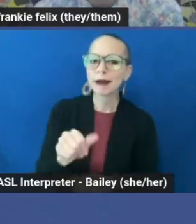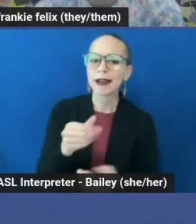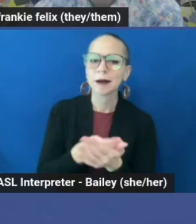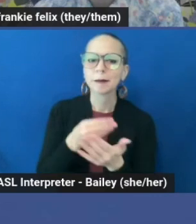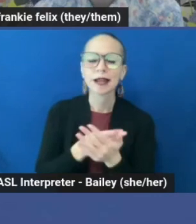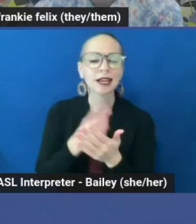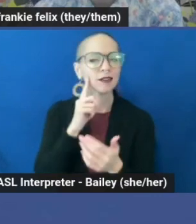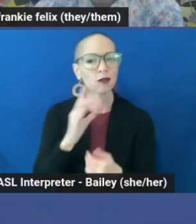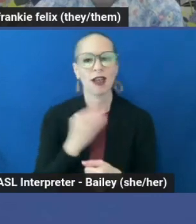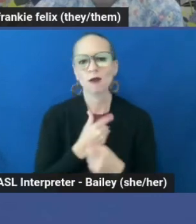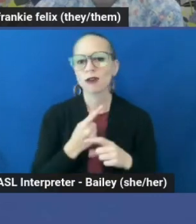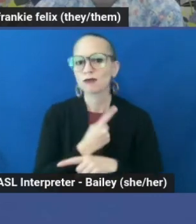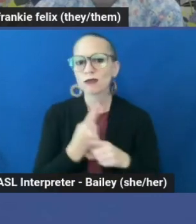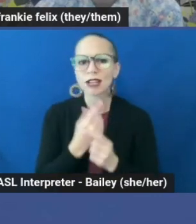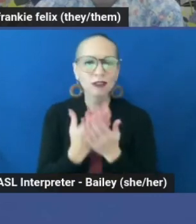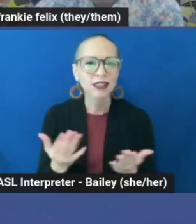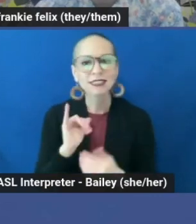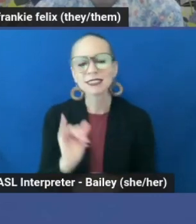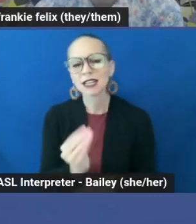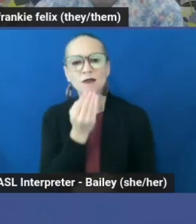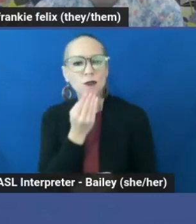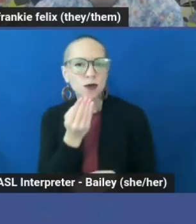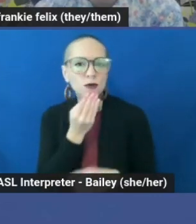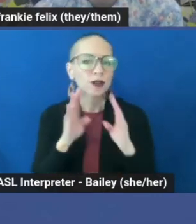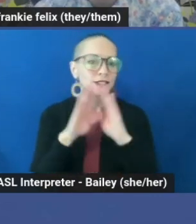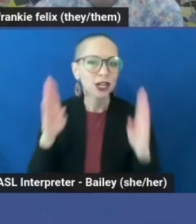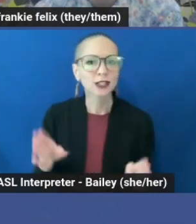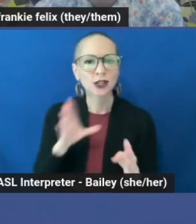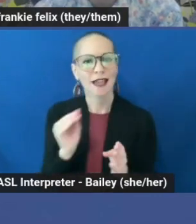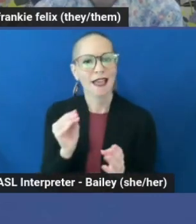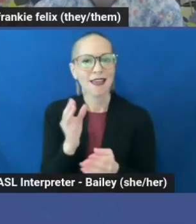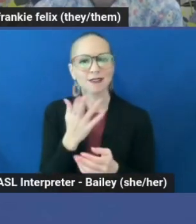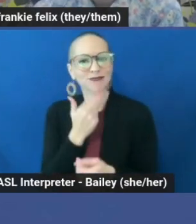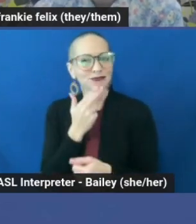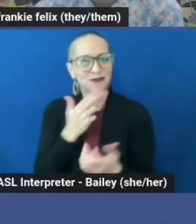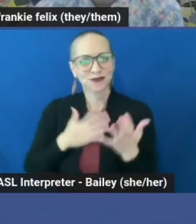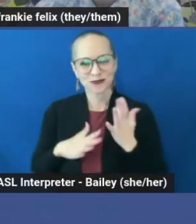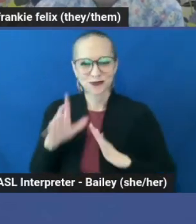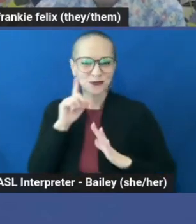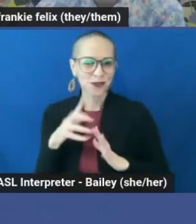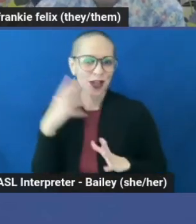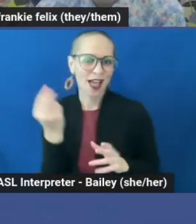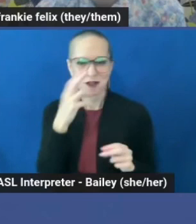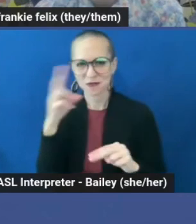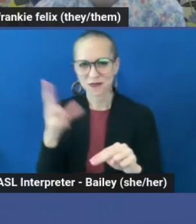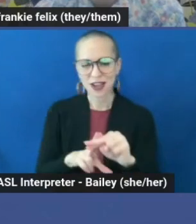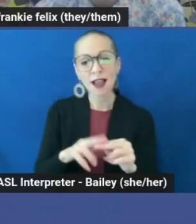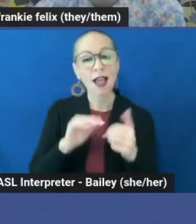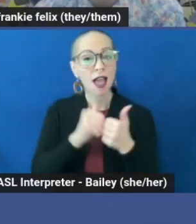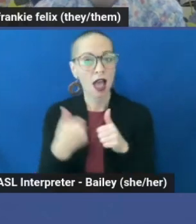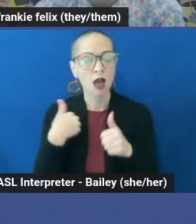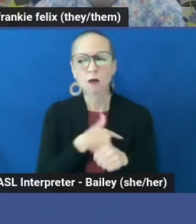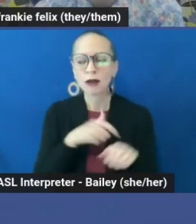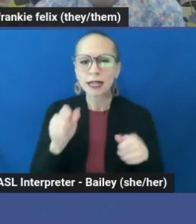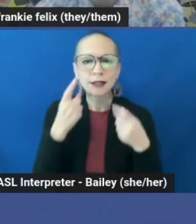human needs, like food, shelter, and sexy clubbing outfits. So how do we get by while retaining as much of our time and